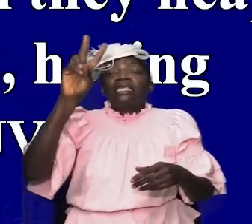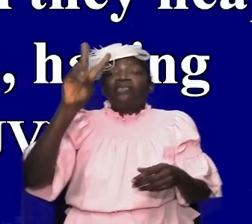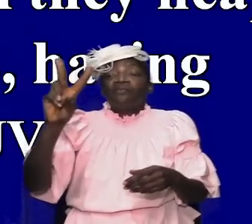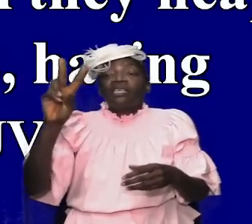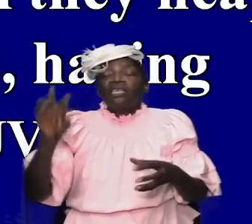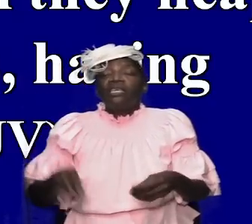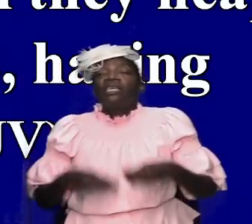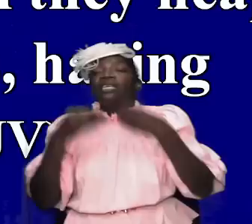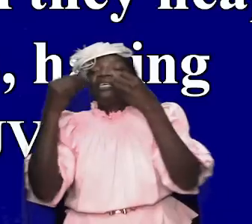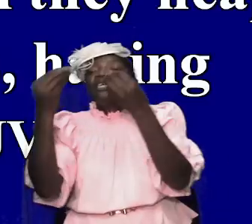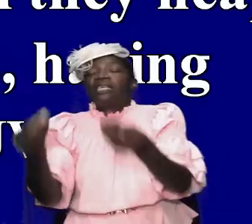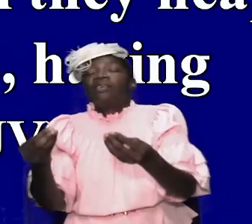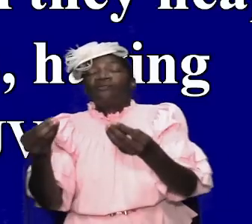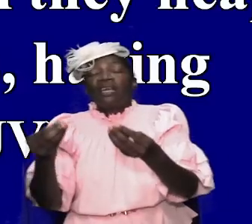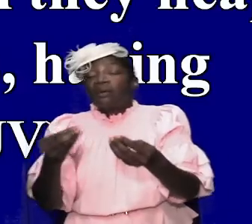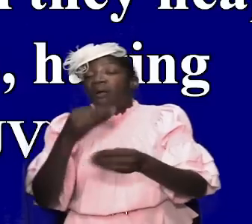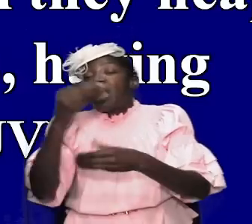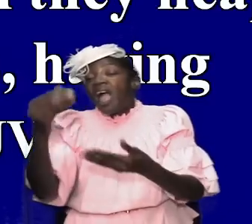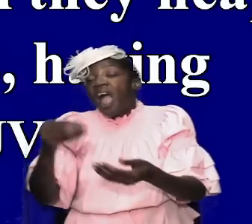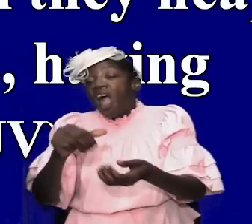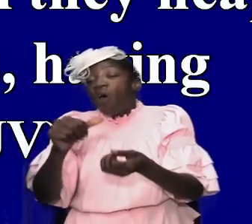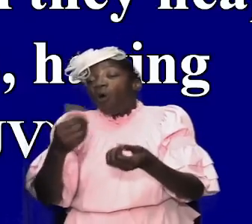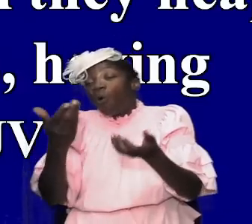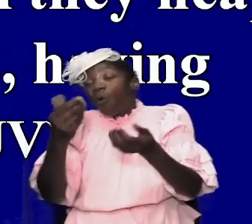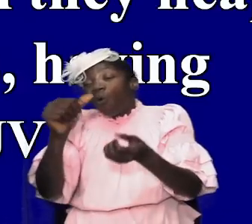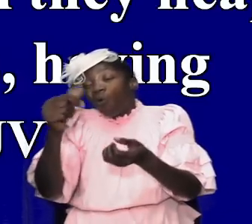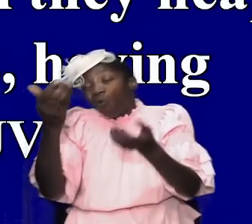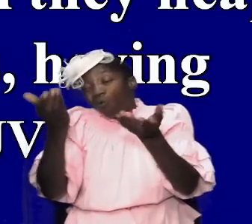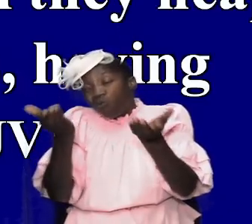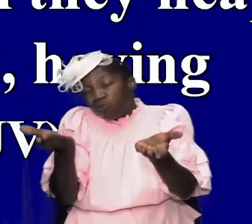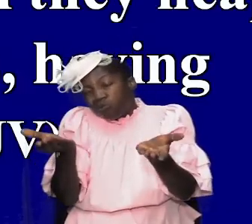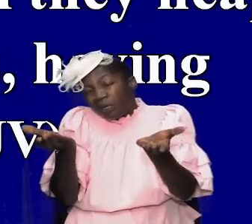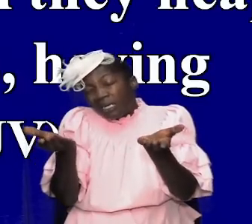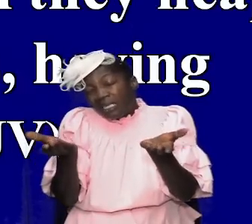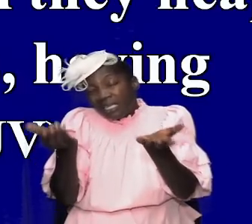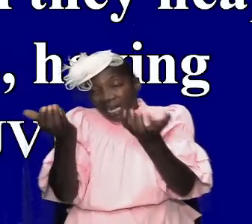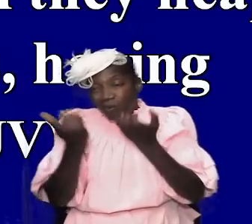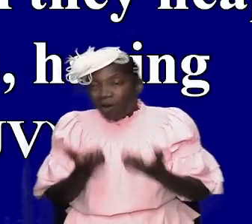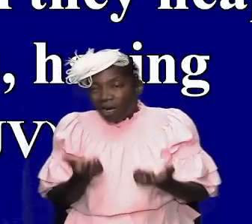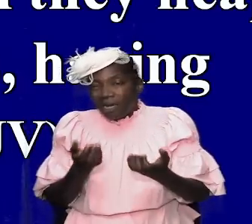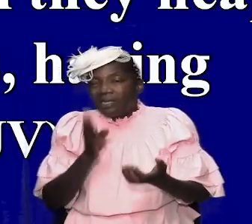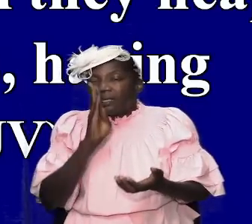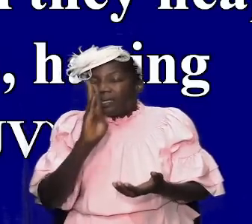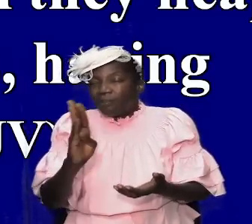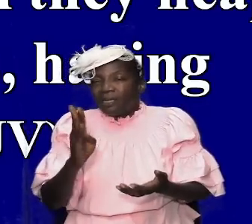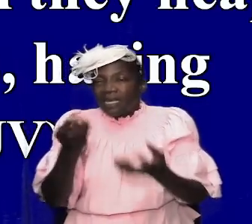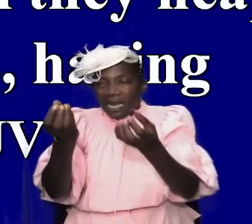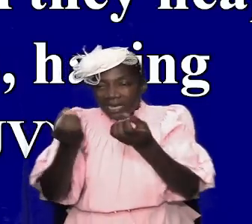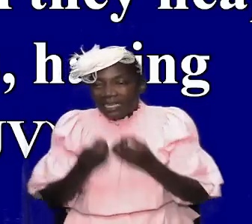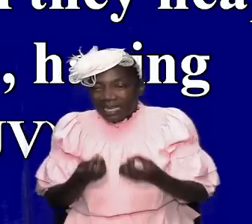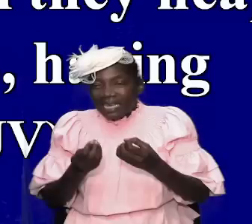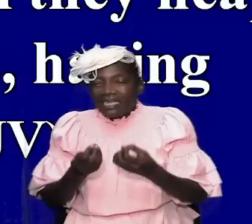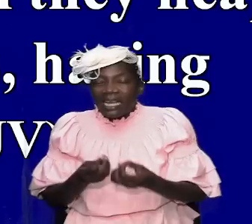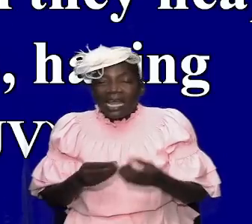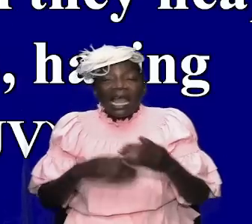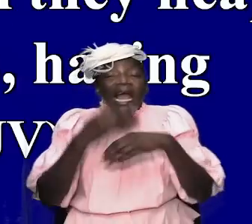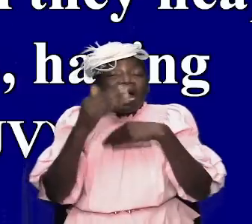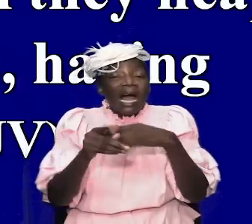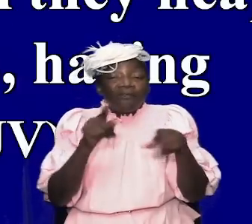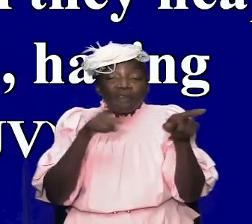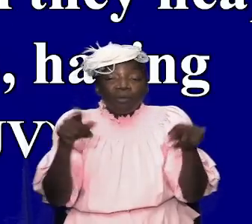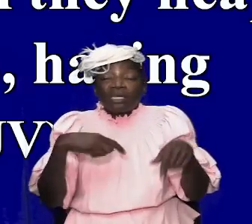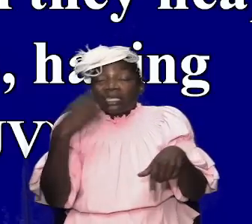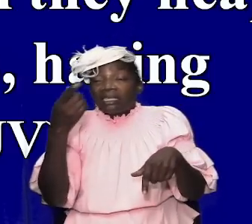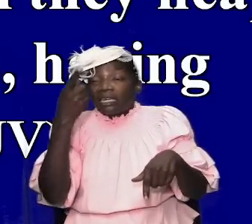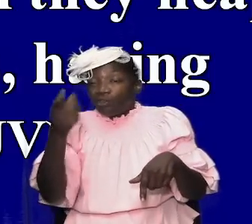them the clicks and all the things that they want so that they can be and get what they're after but i'm saying